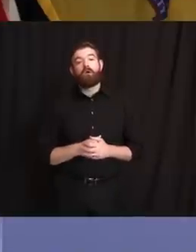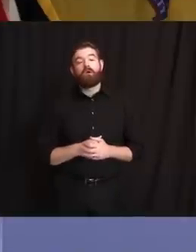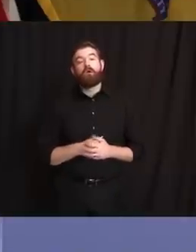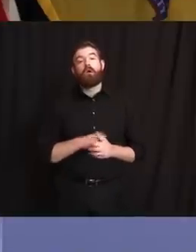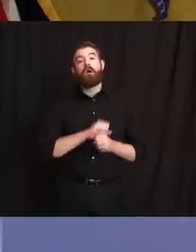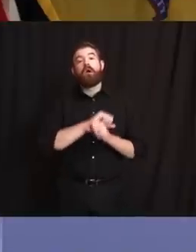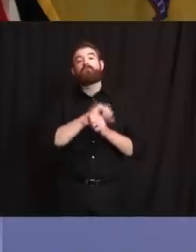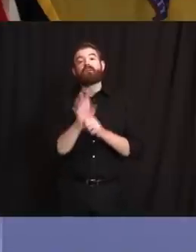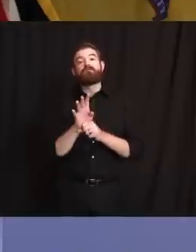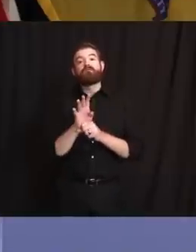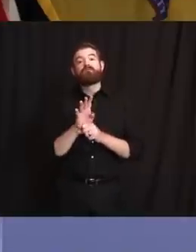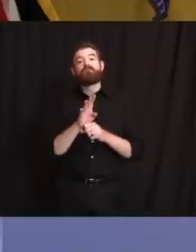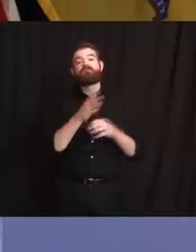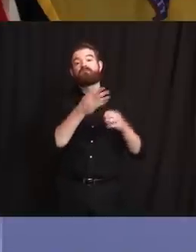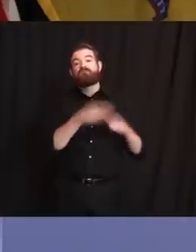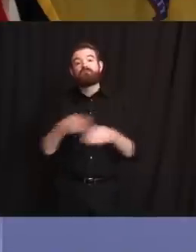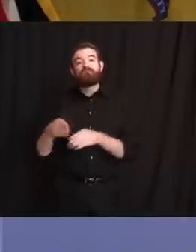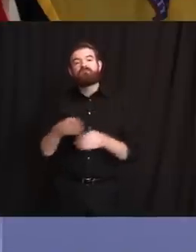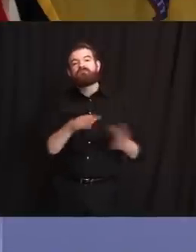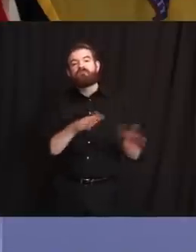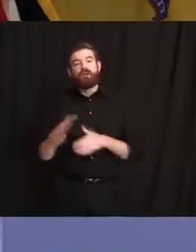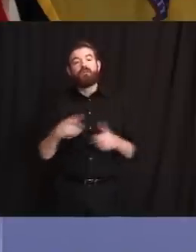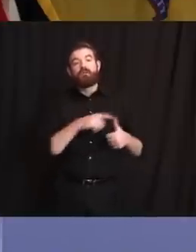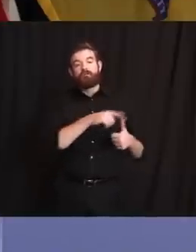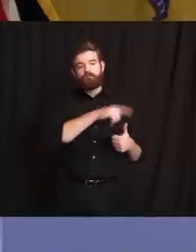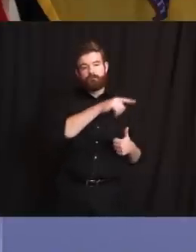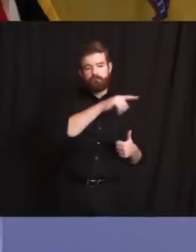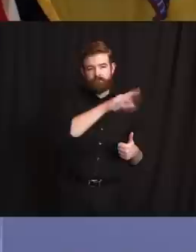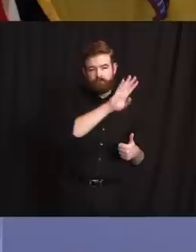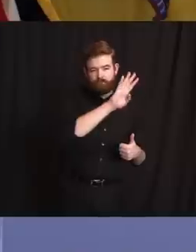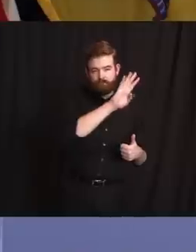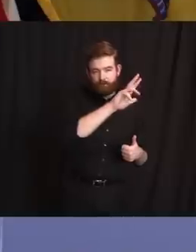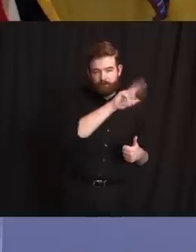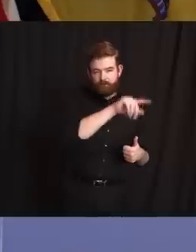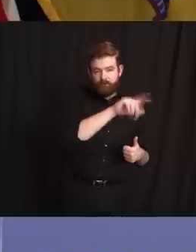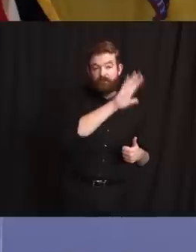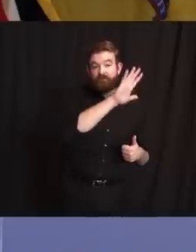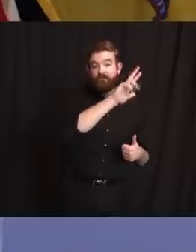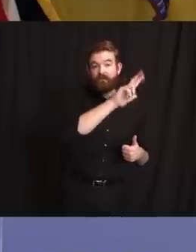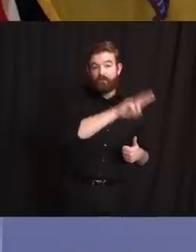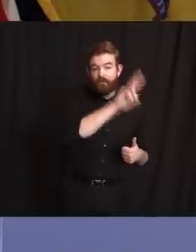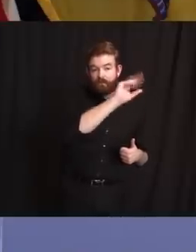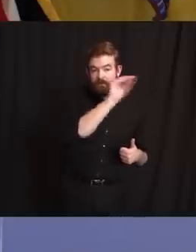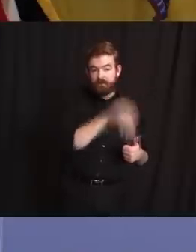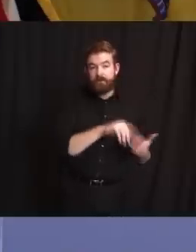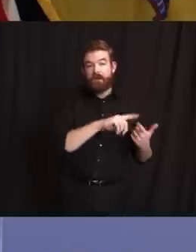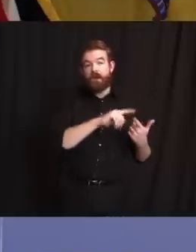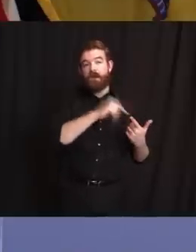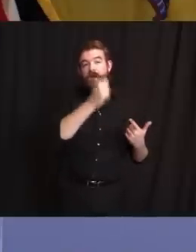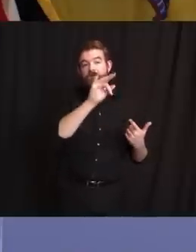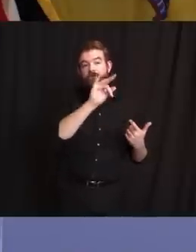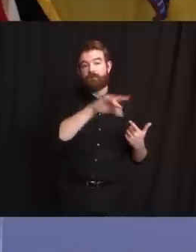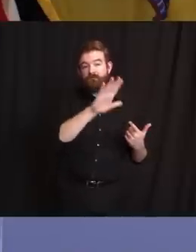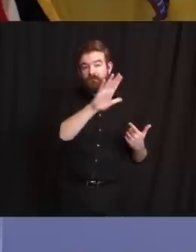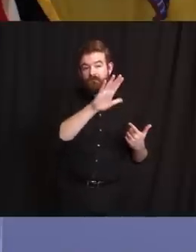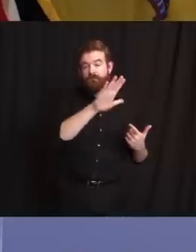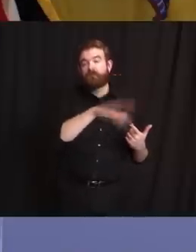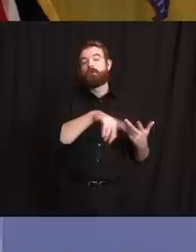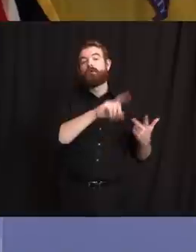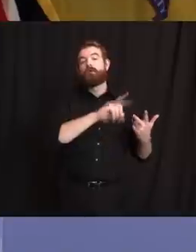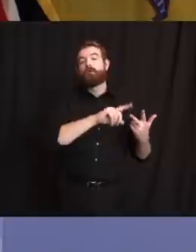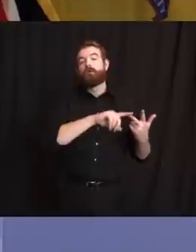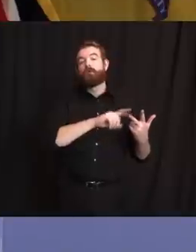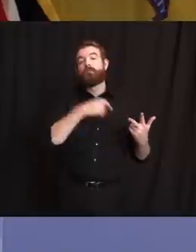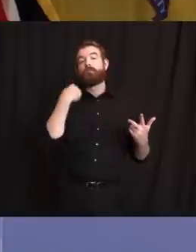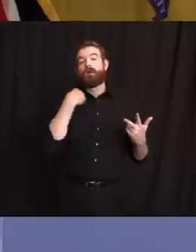are white 53.3%, black 18.5%, Hispanic 19.5%,